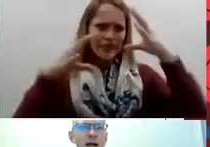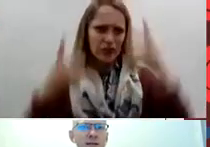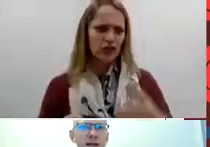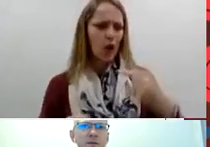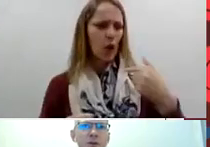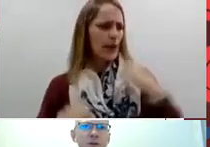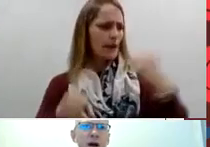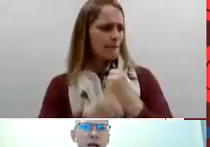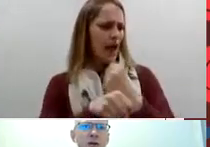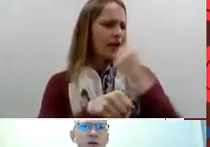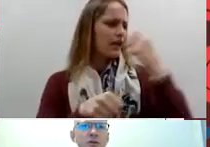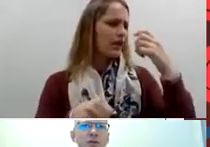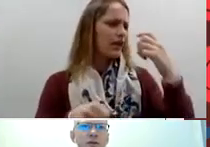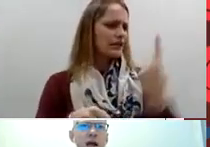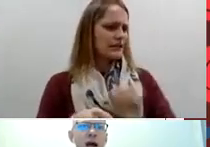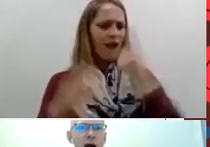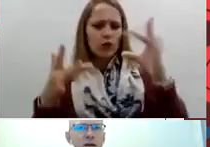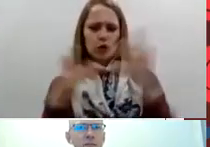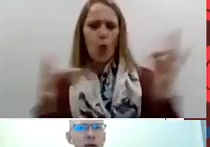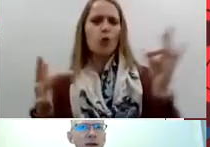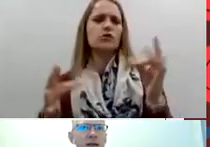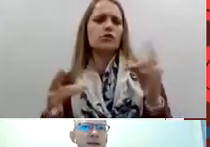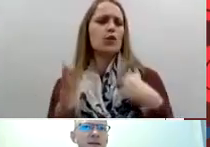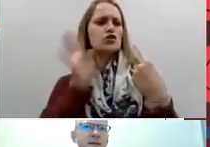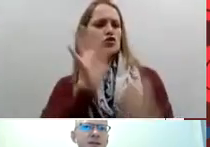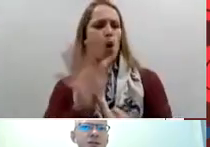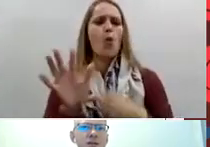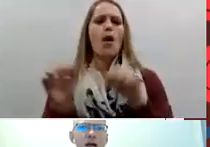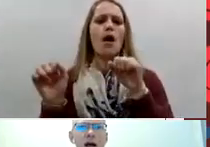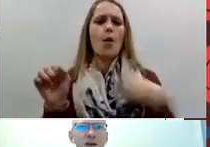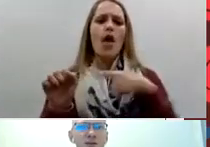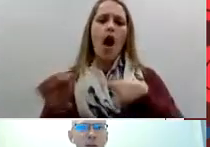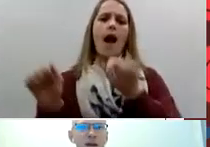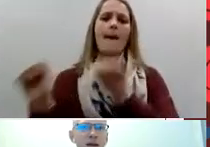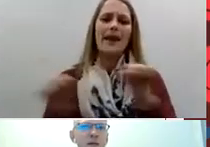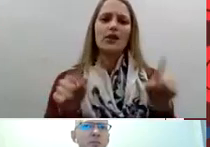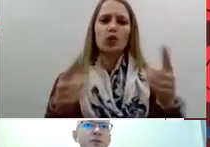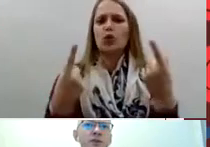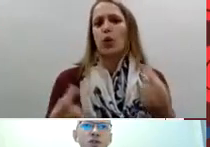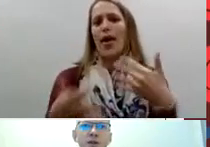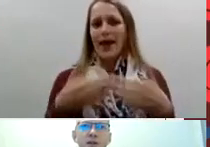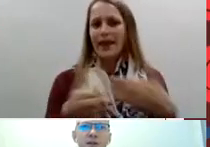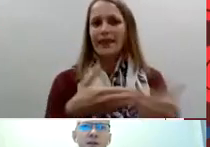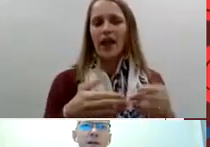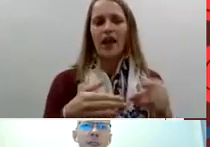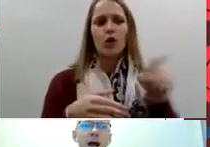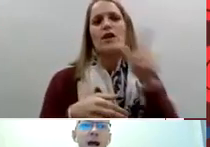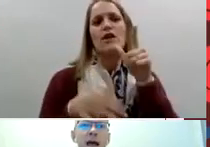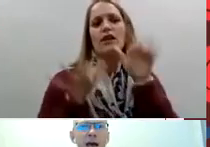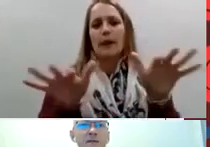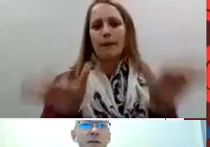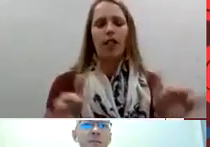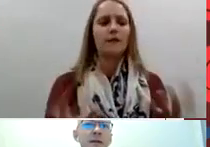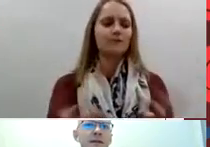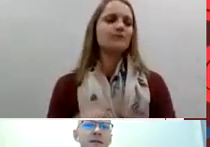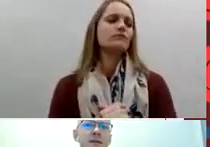as a deaf person I could do this I could make these decisions I could make important choices I